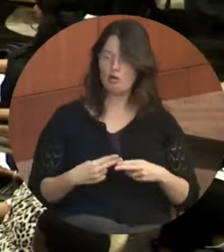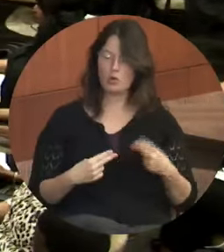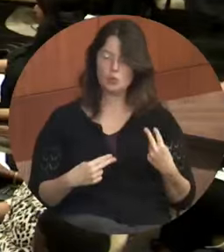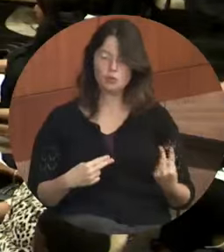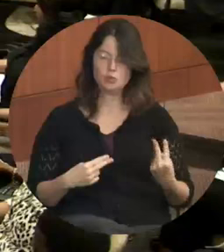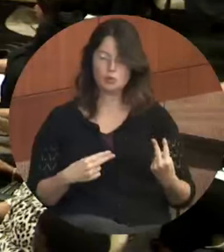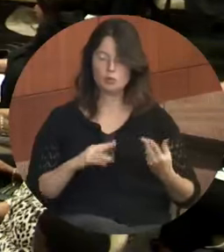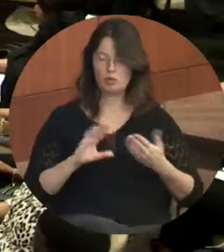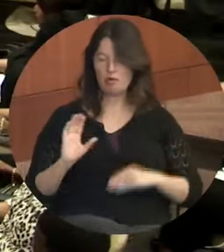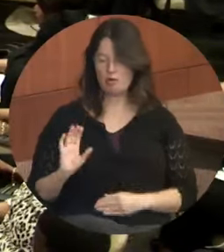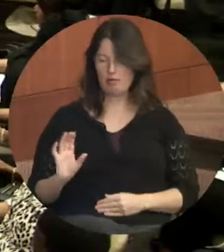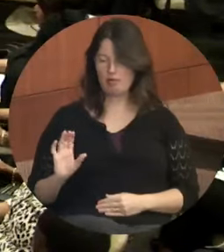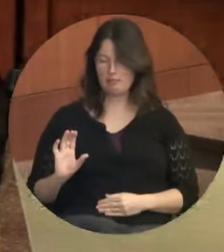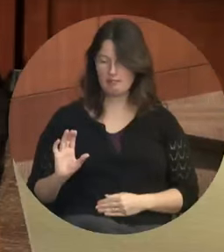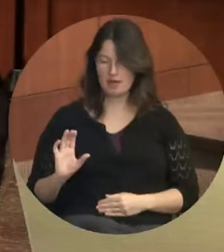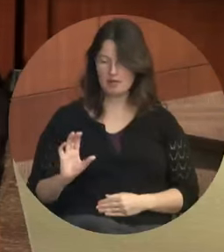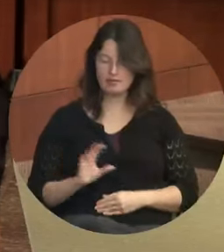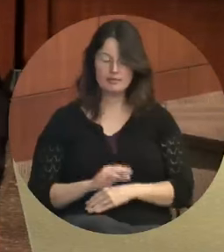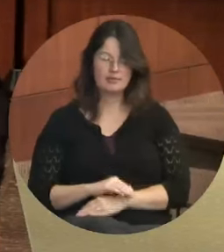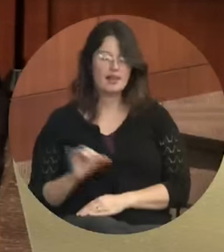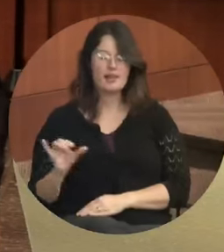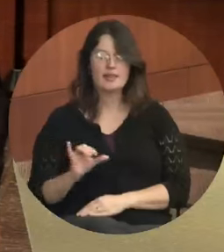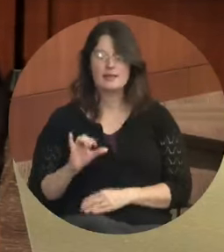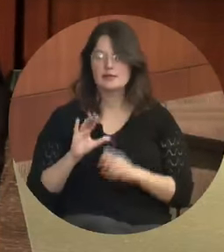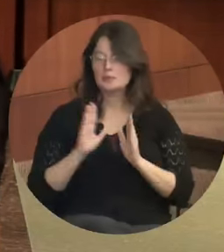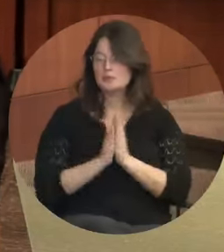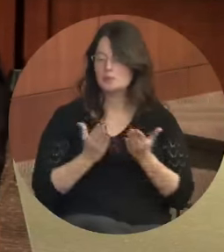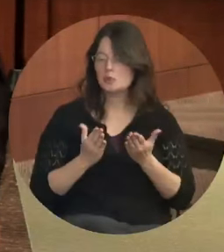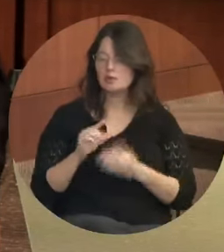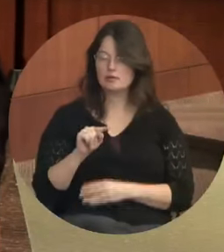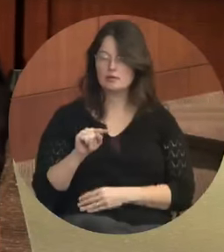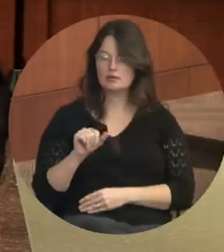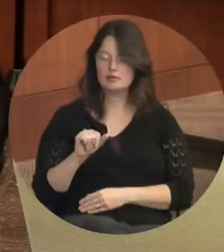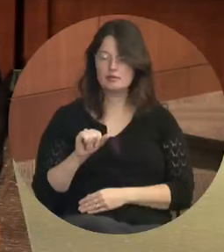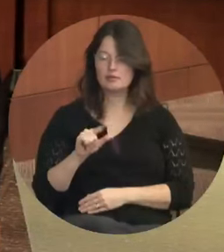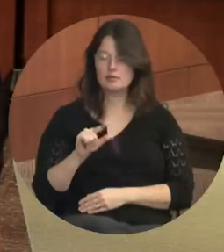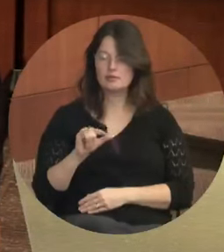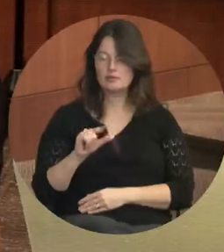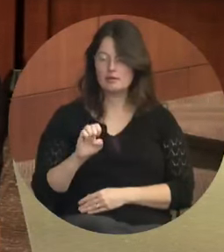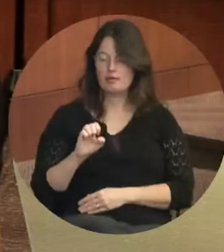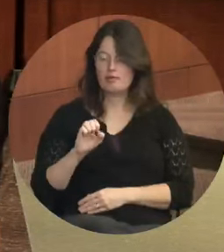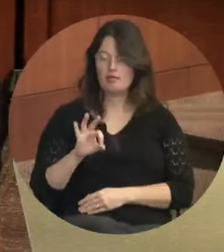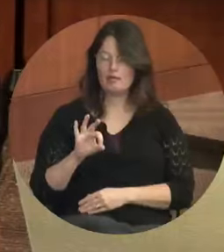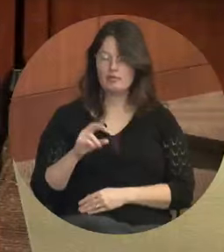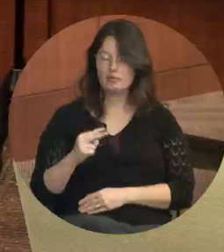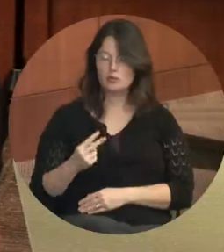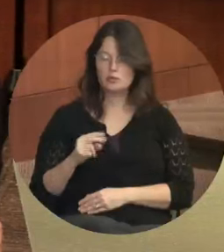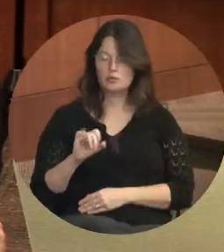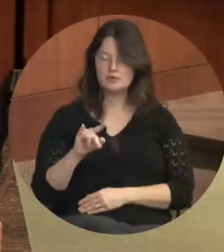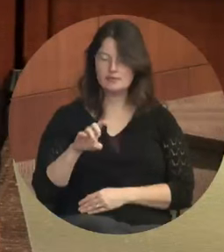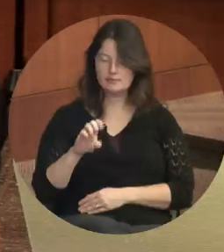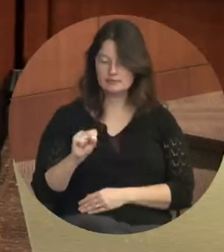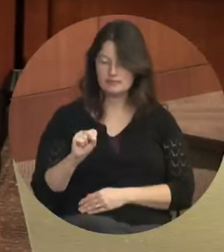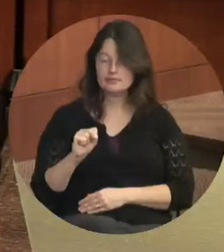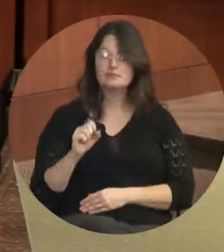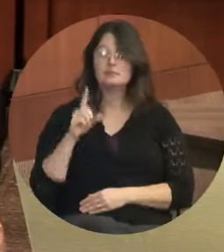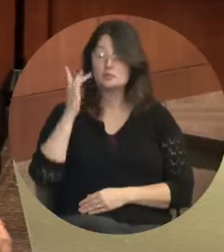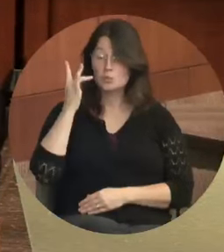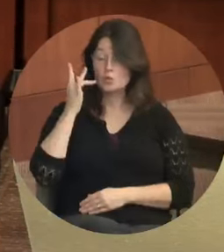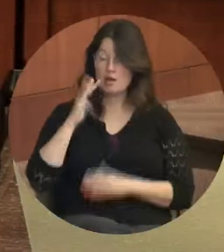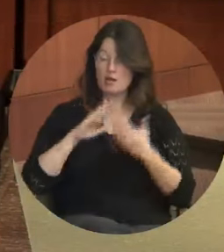others have referred to tale of two cities, because poverty is increasing in Colombia for all groups,